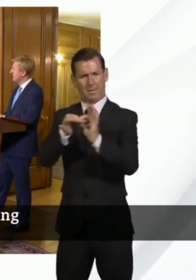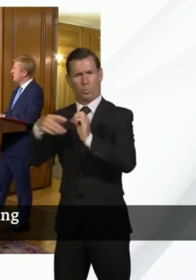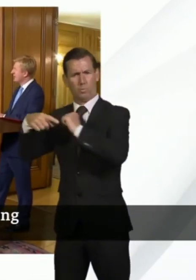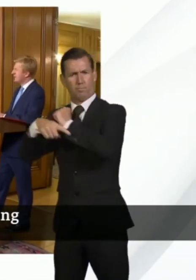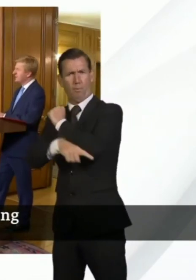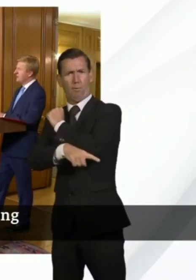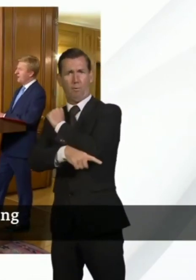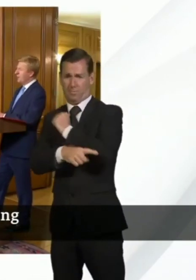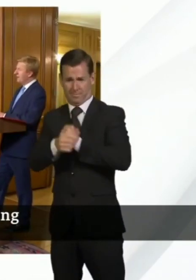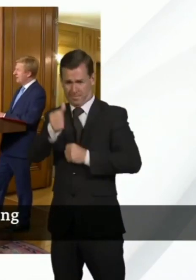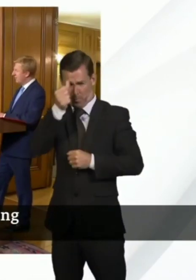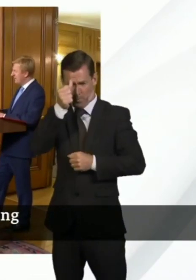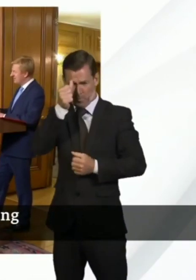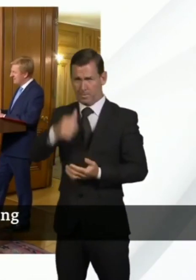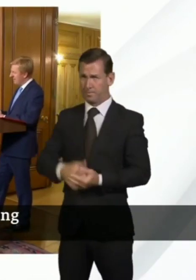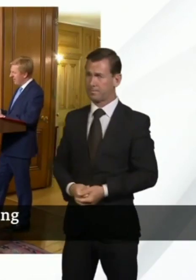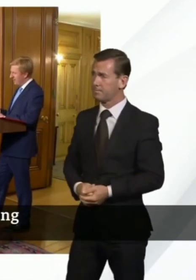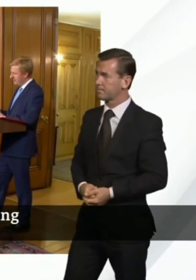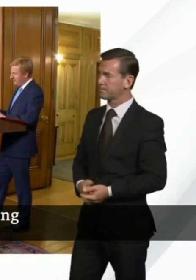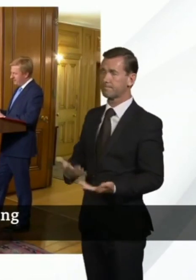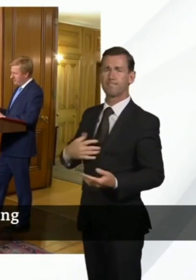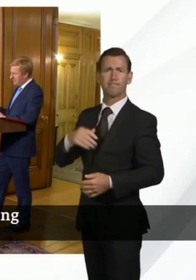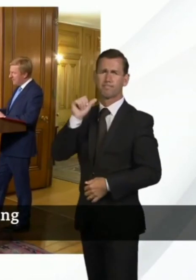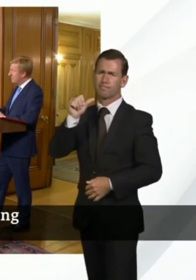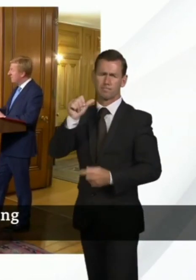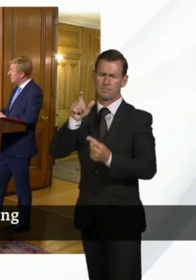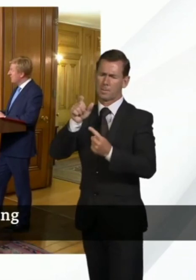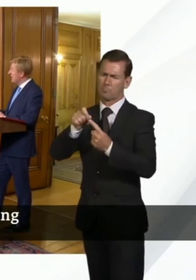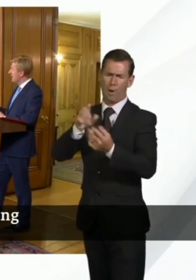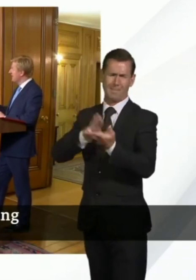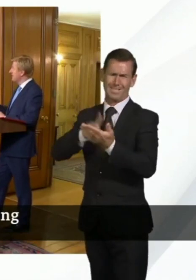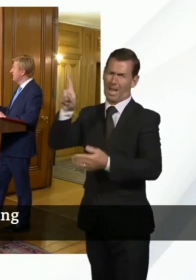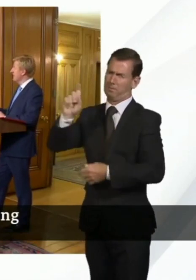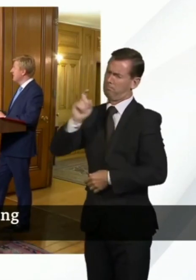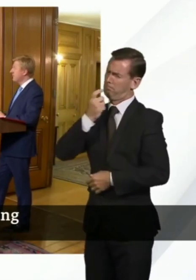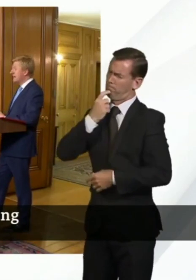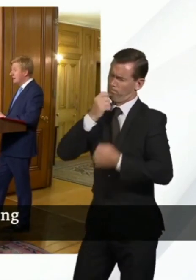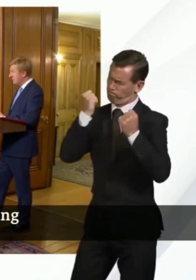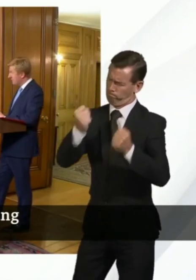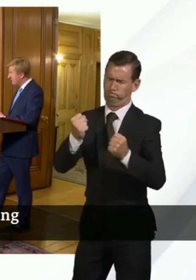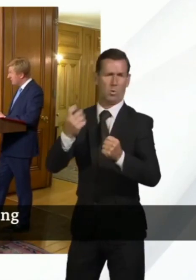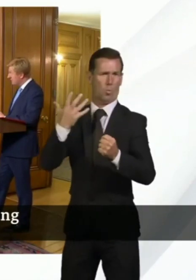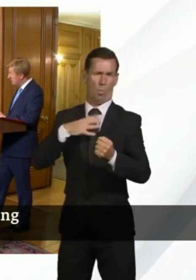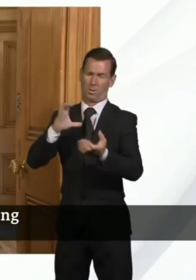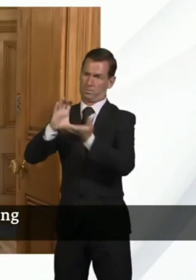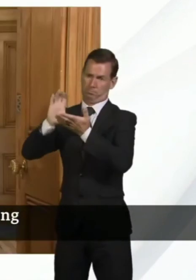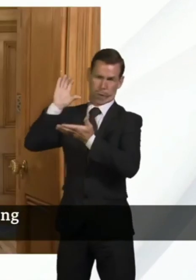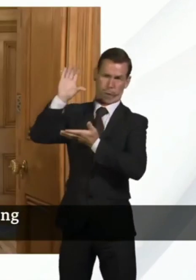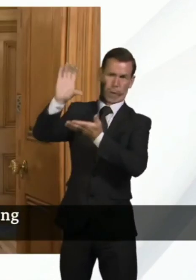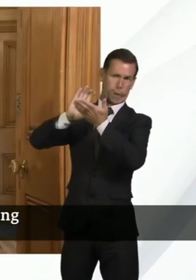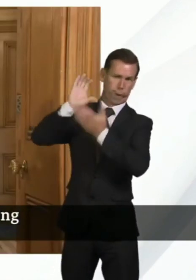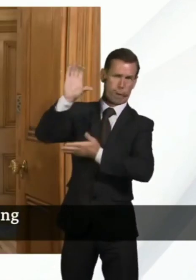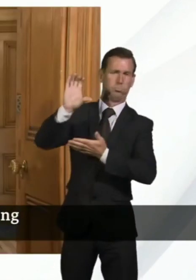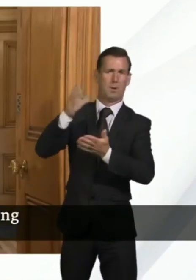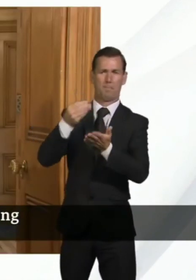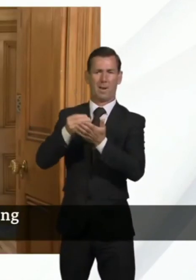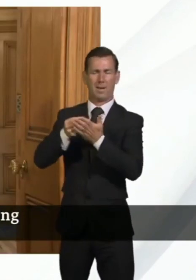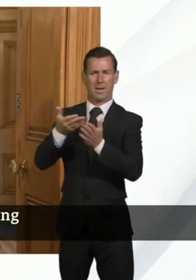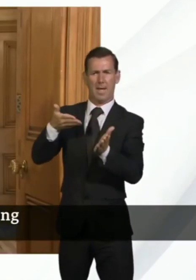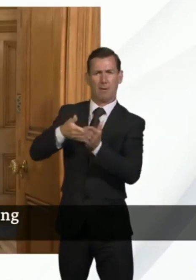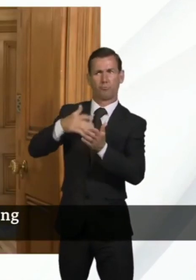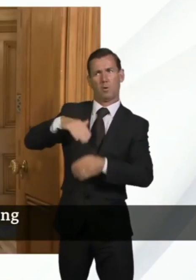about this this is why we are committing a record investment whether that is leveling up the funding for schools so that